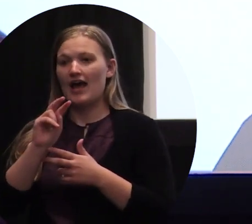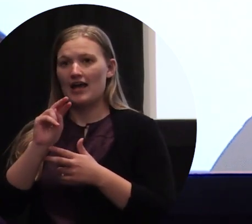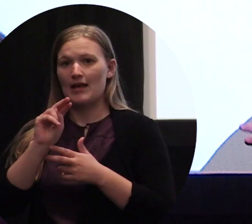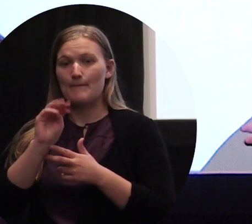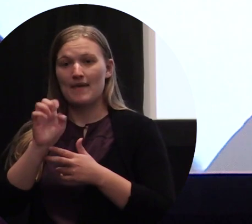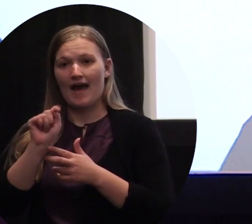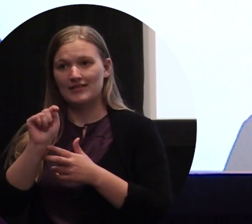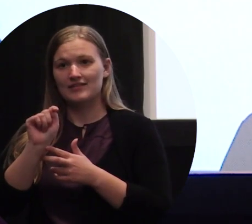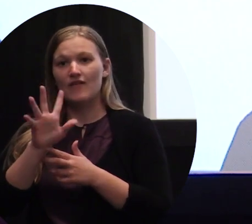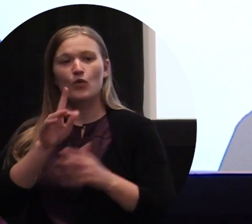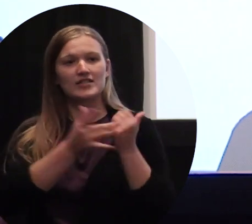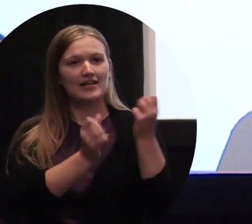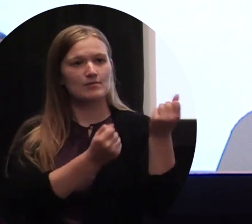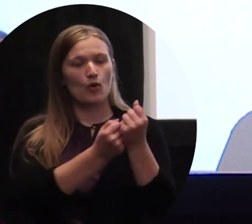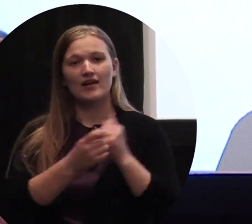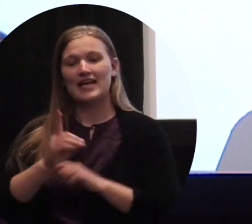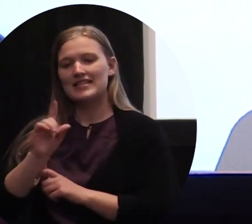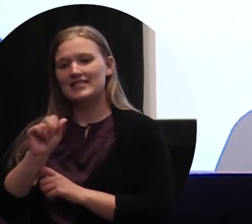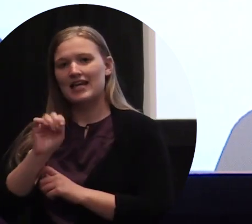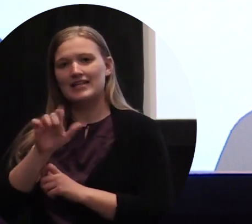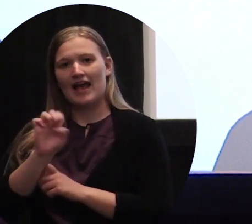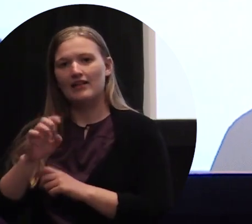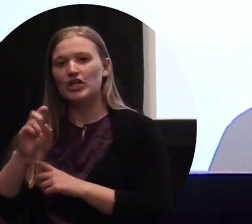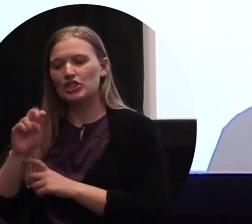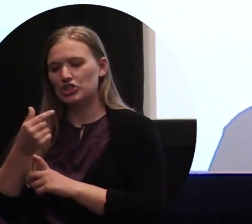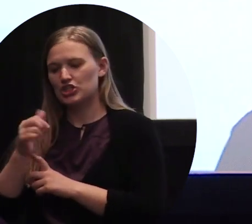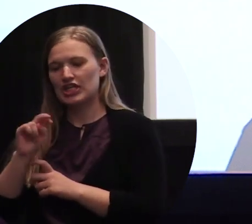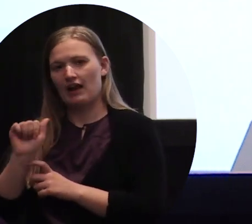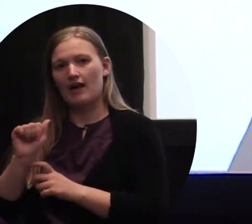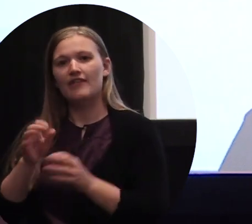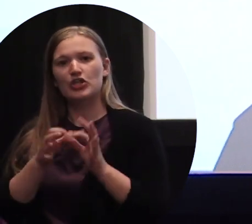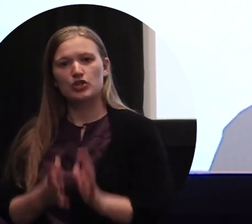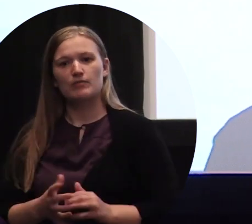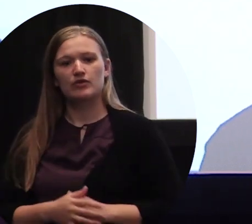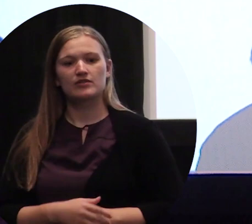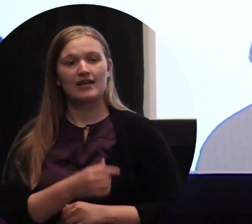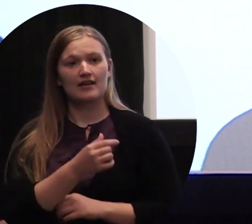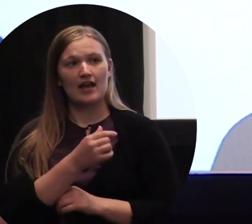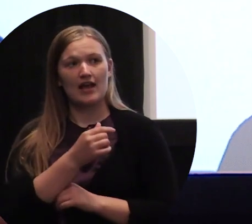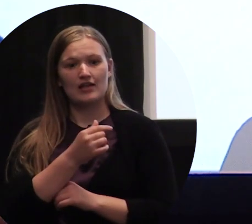Danielle and Gina are sign language interpreters and Jin Chao Lee, our graduate assistant.